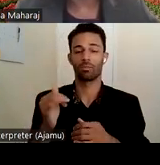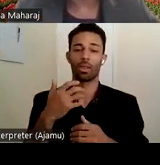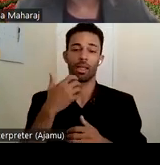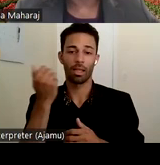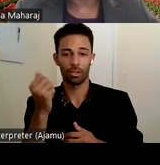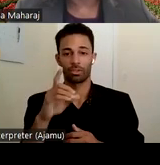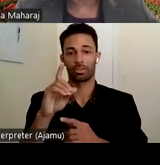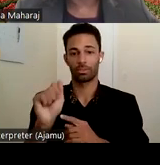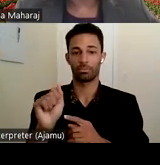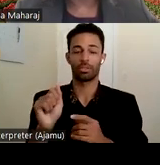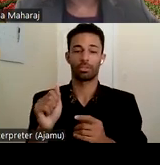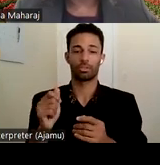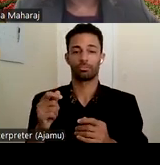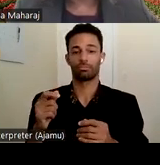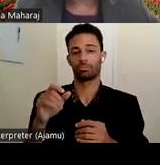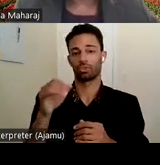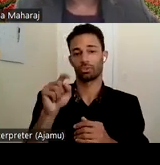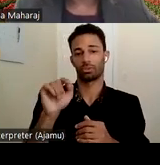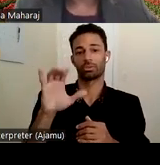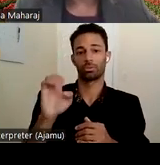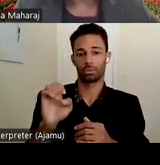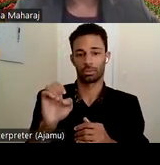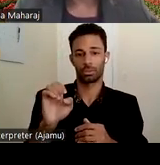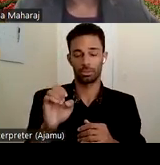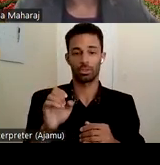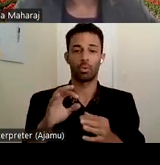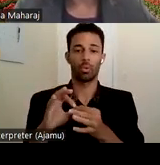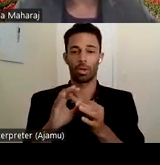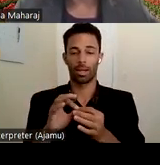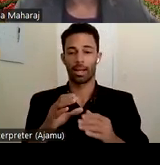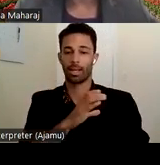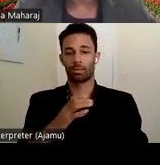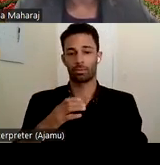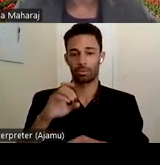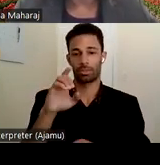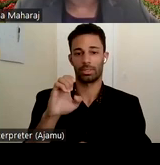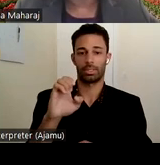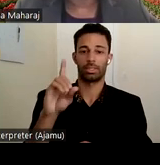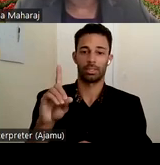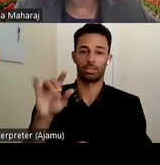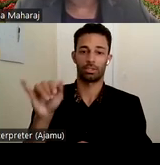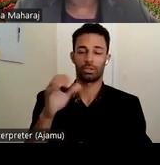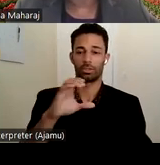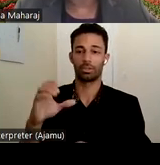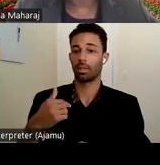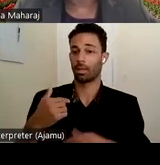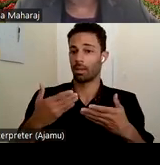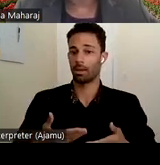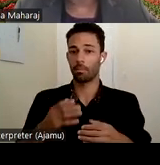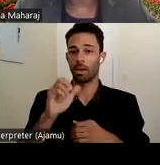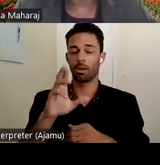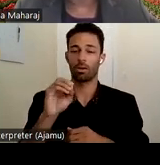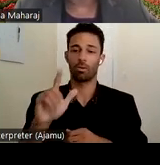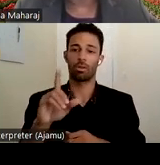or EDJCC meeting. I am Carol DeAndres and I am a member of the